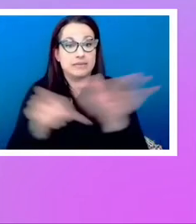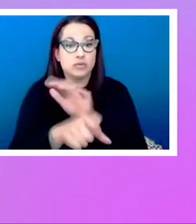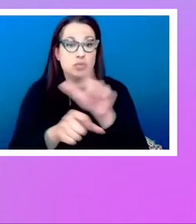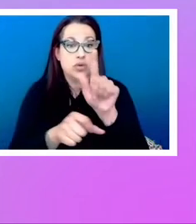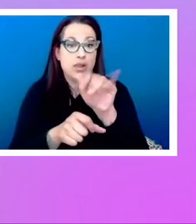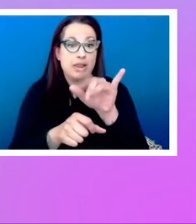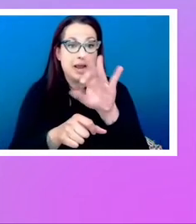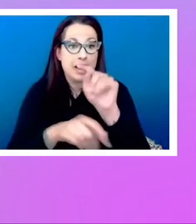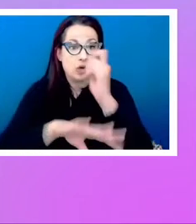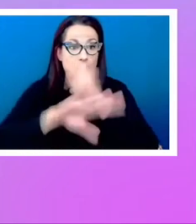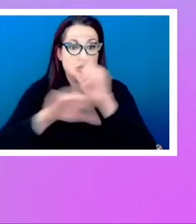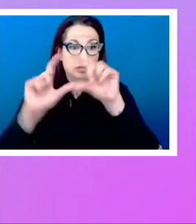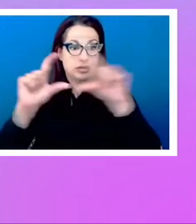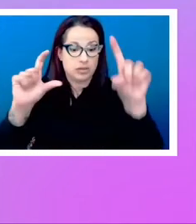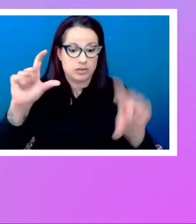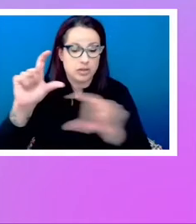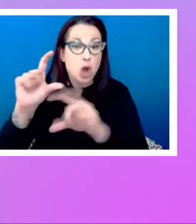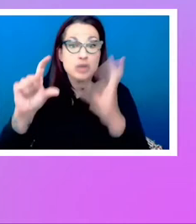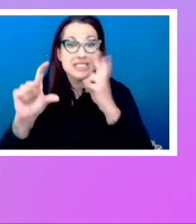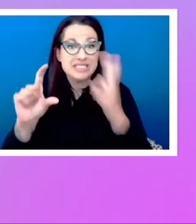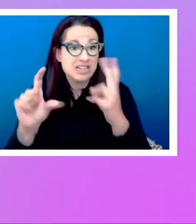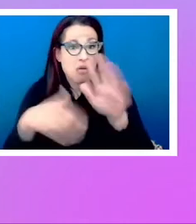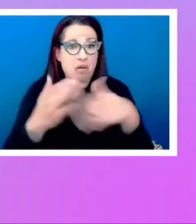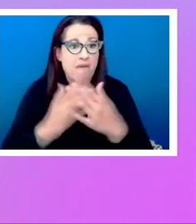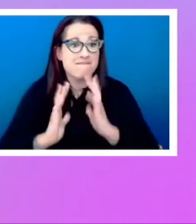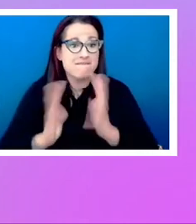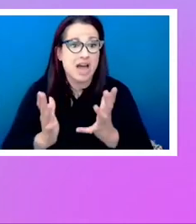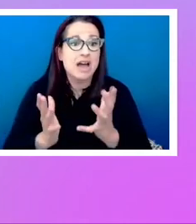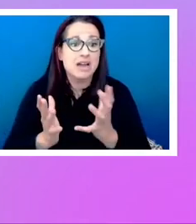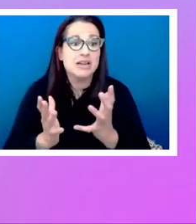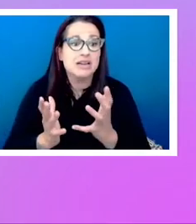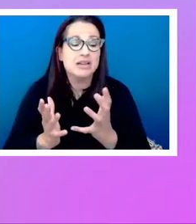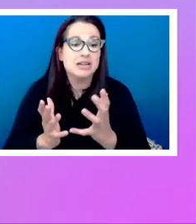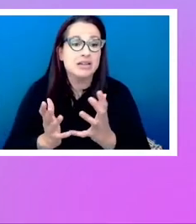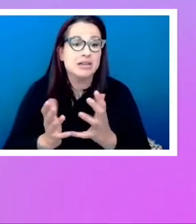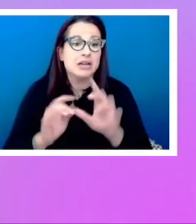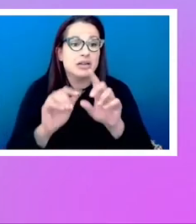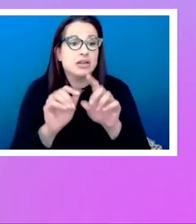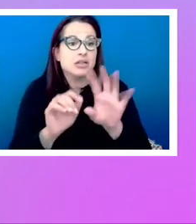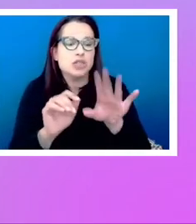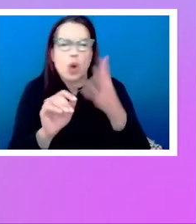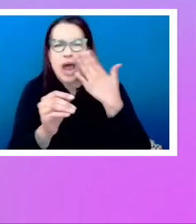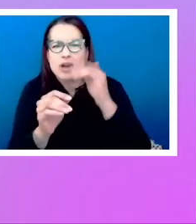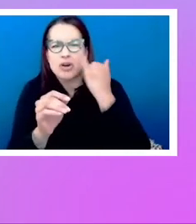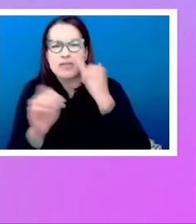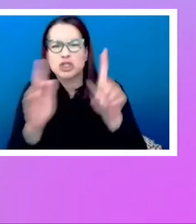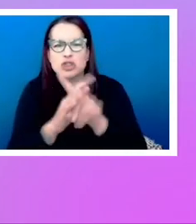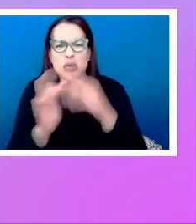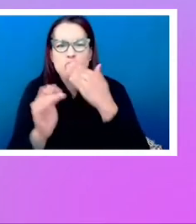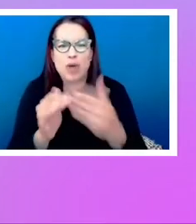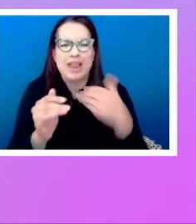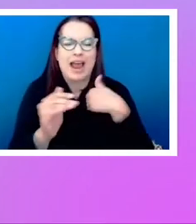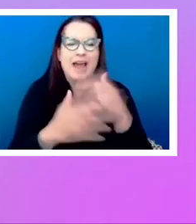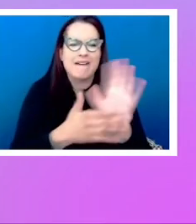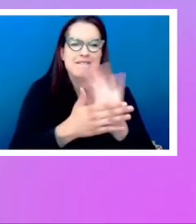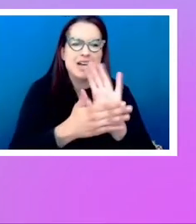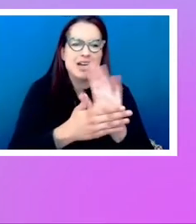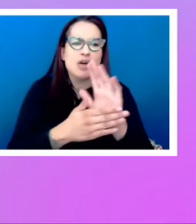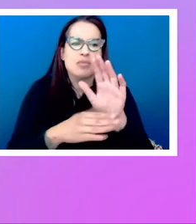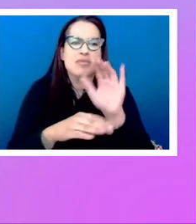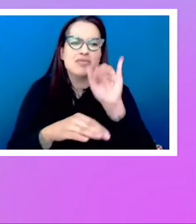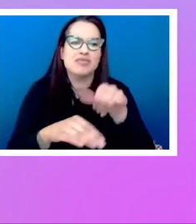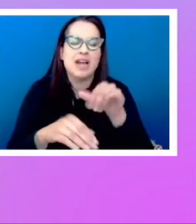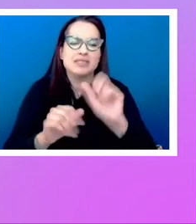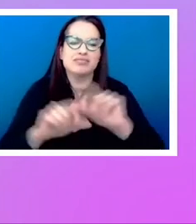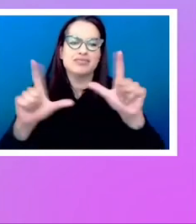And, you know, that all looks fine. But you can see the numbers. is actually playing video. I don't know whether it'll show up too well. The videos are also online with my slides.